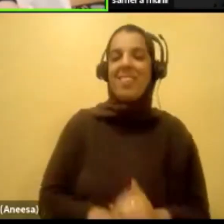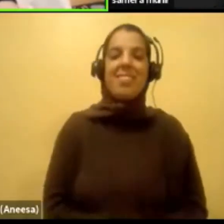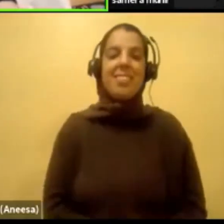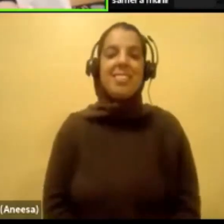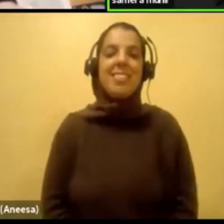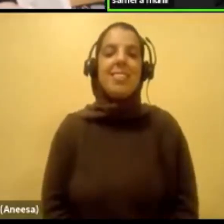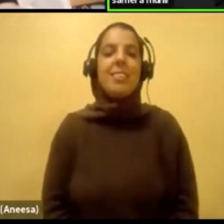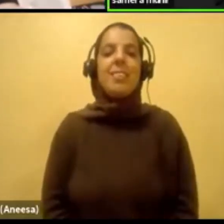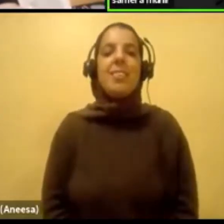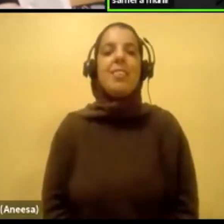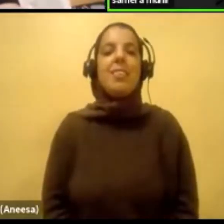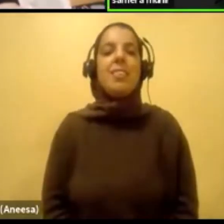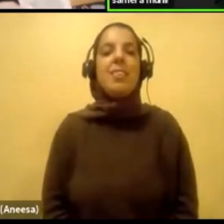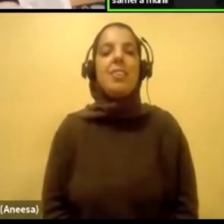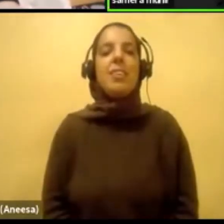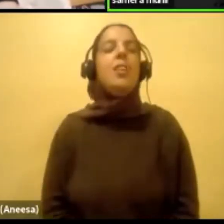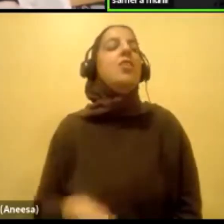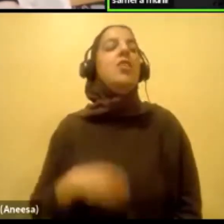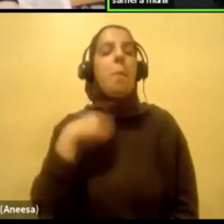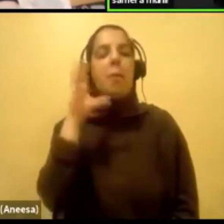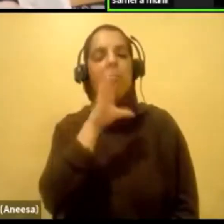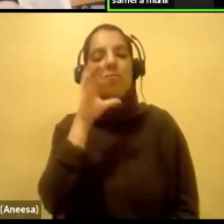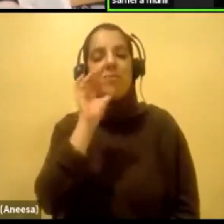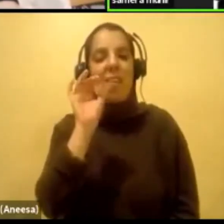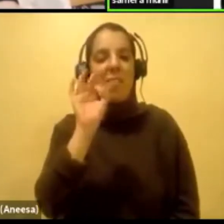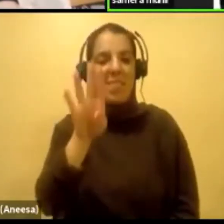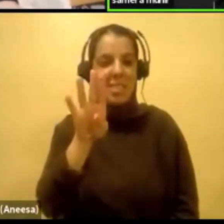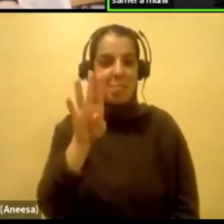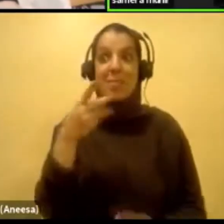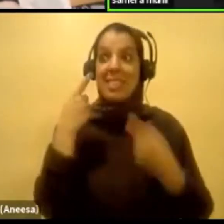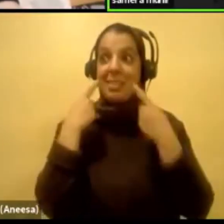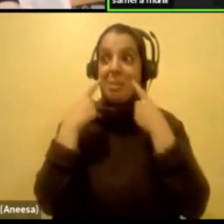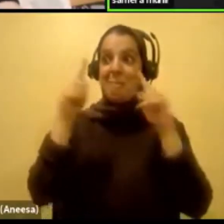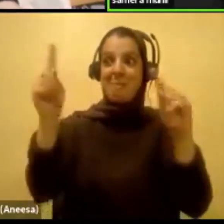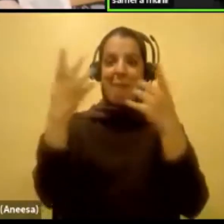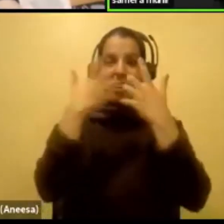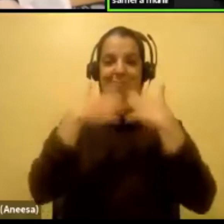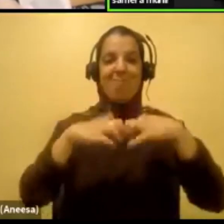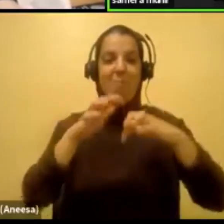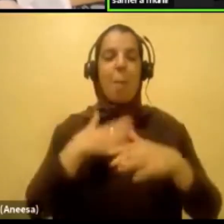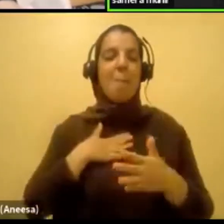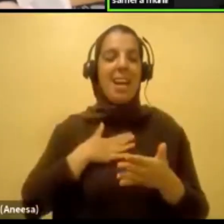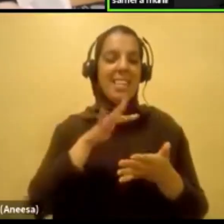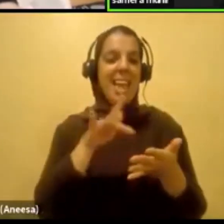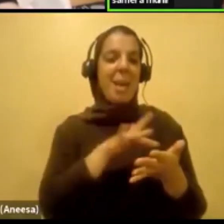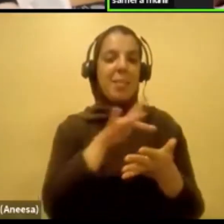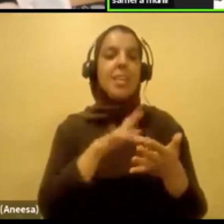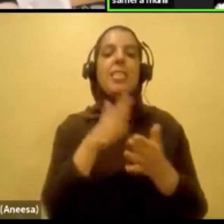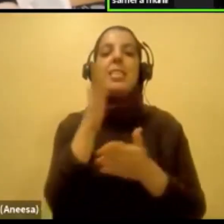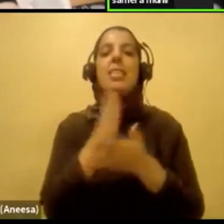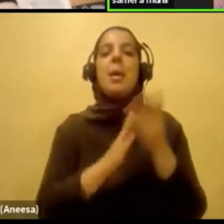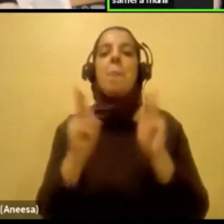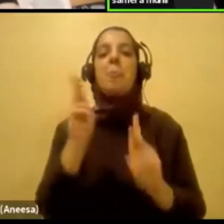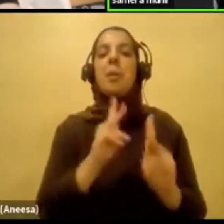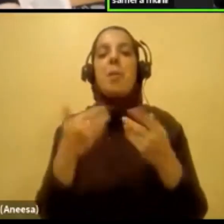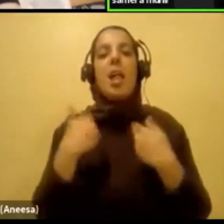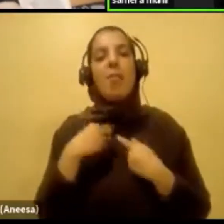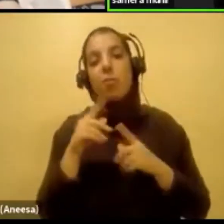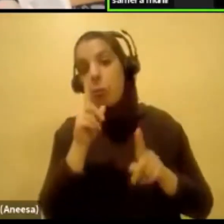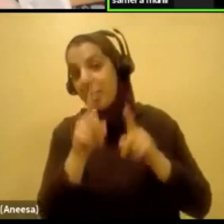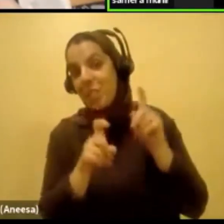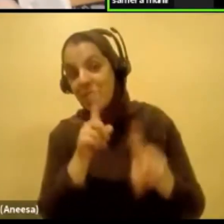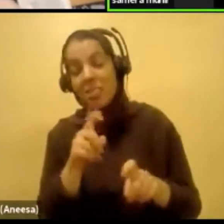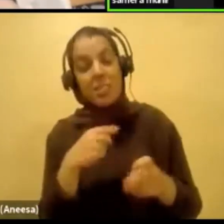So I'm gonna look, I'm looking on Facebook because I finally got it figured out on my tablet. And there's some people who have some questions.